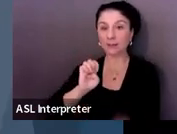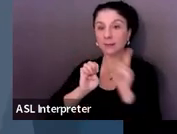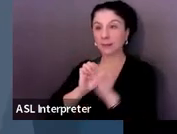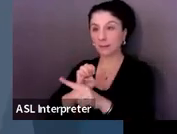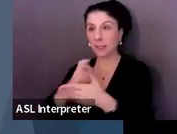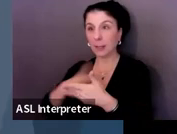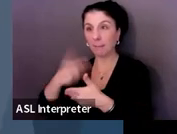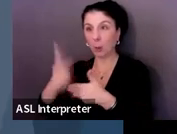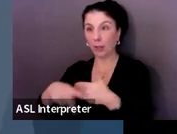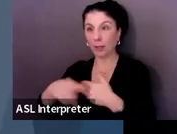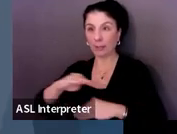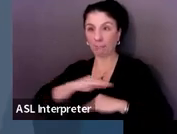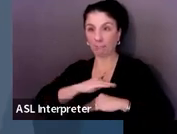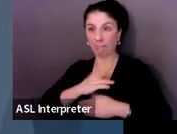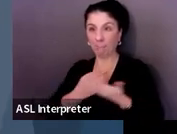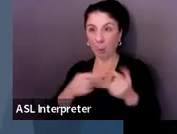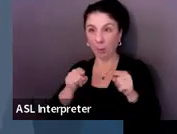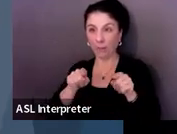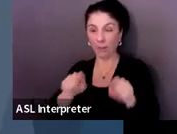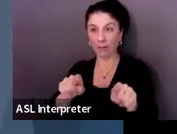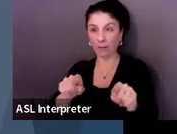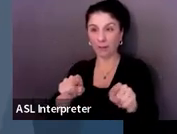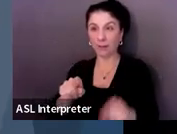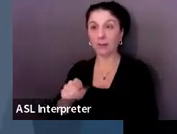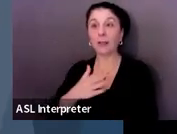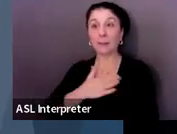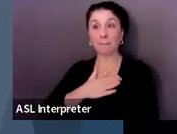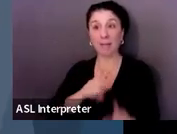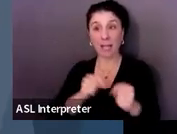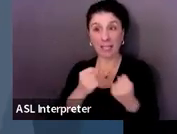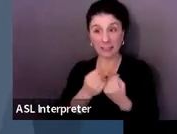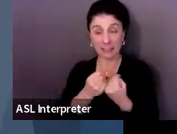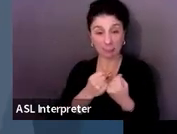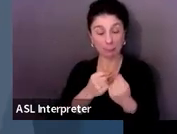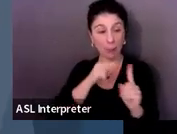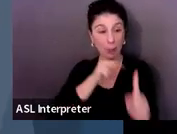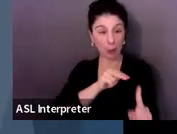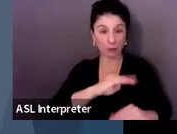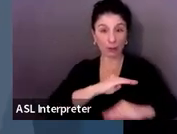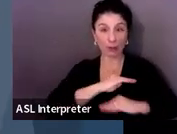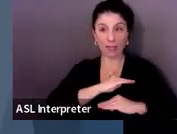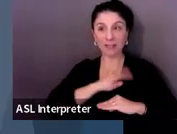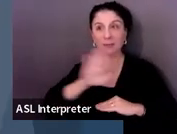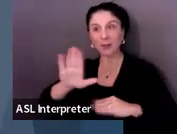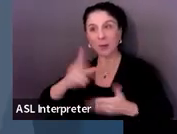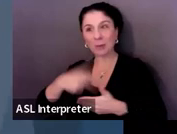Our team, as I mentioned, looks at compliance, but programming is a huge part of this as well.